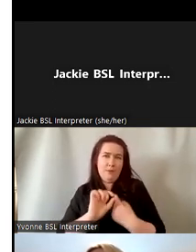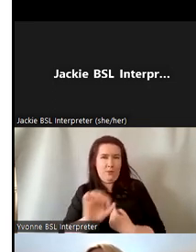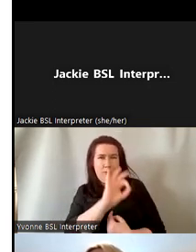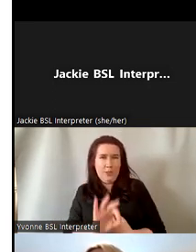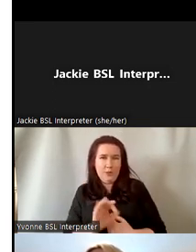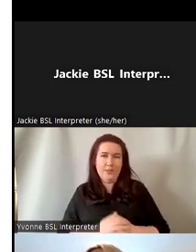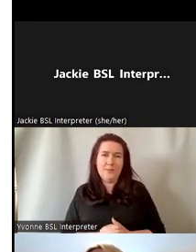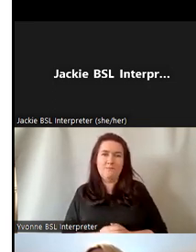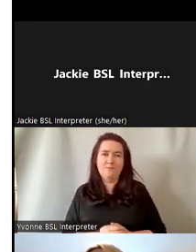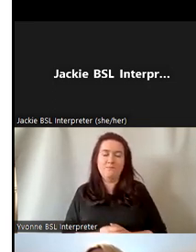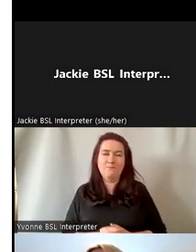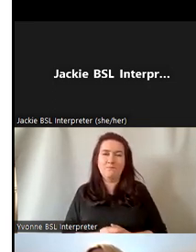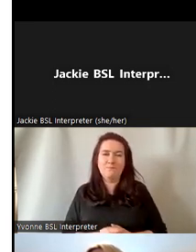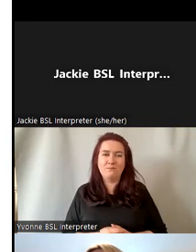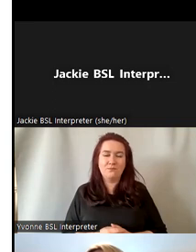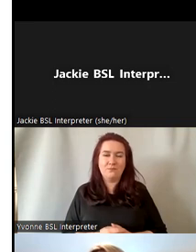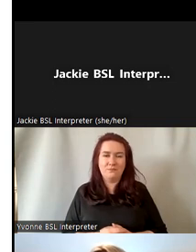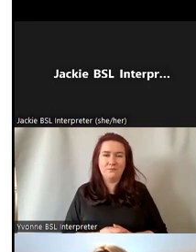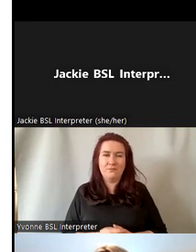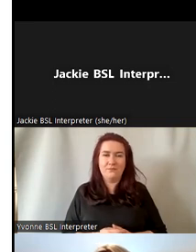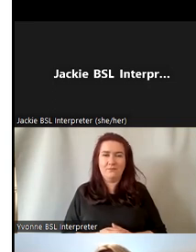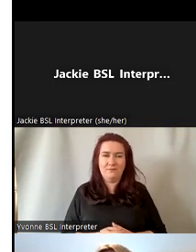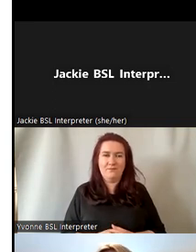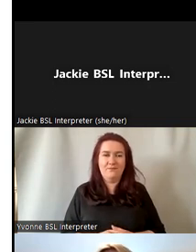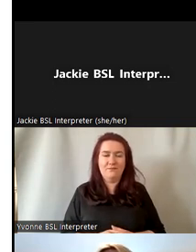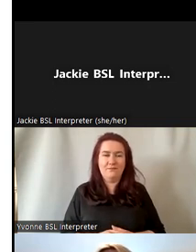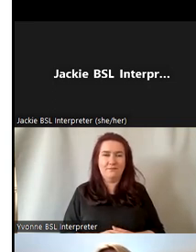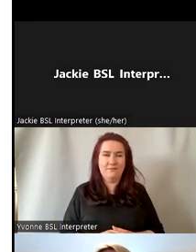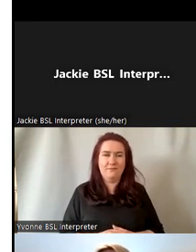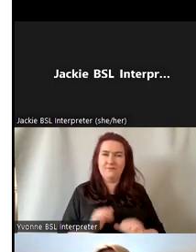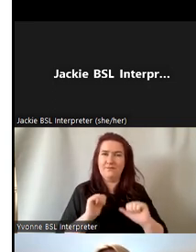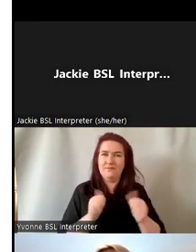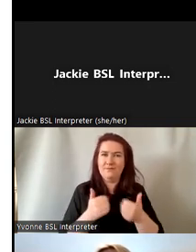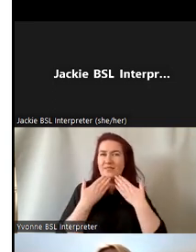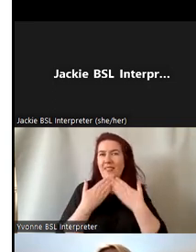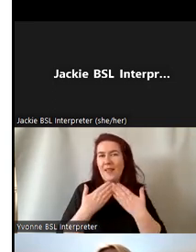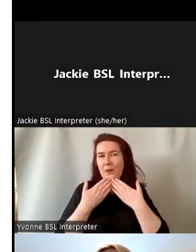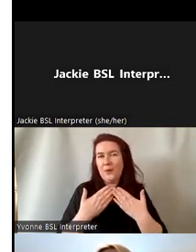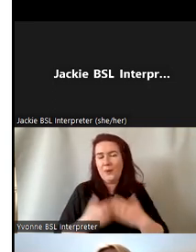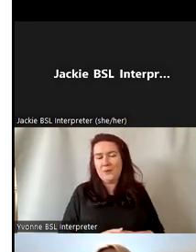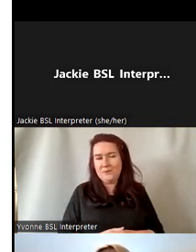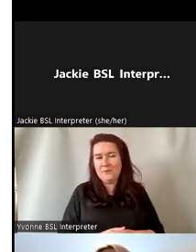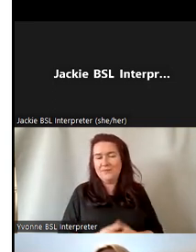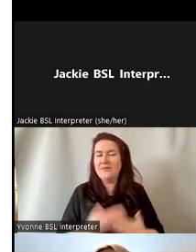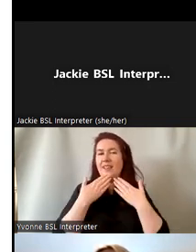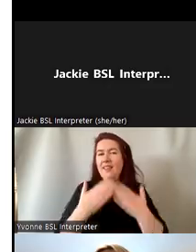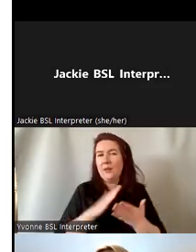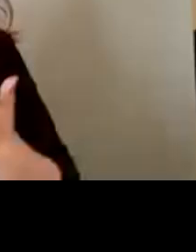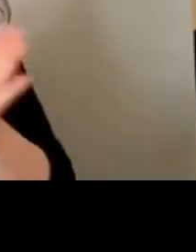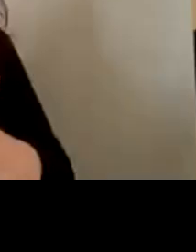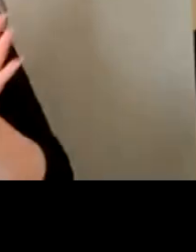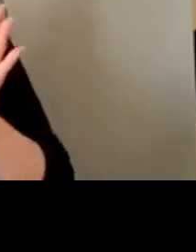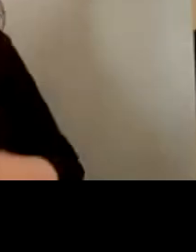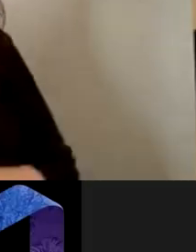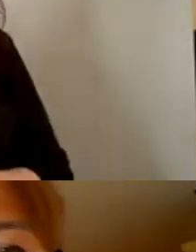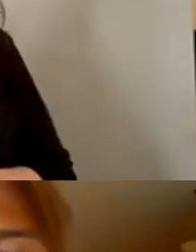great thank you thank you very much hazel for that i